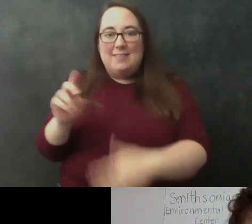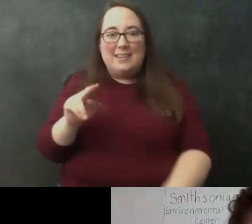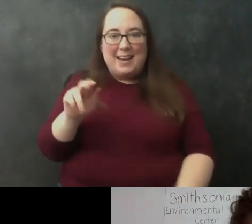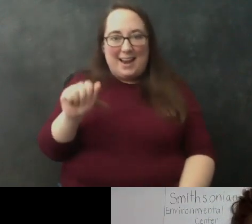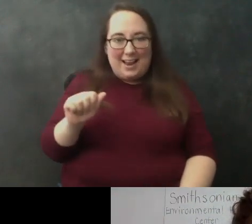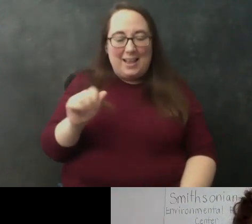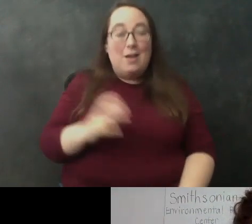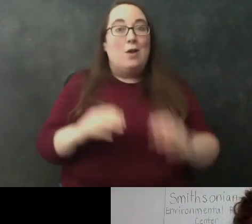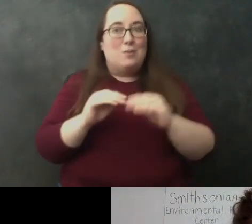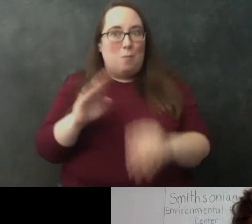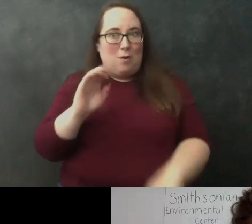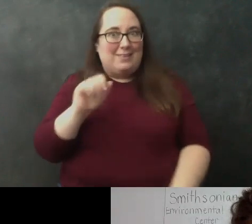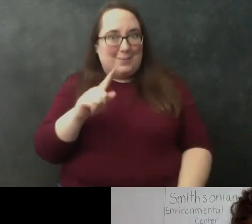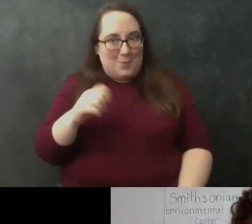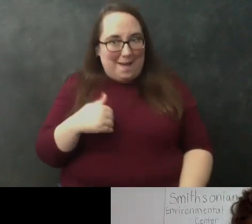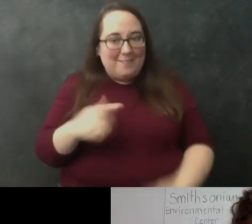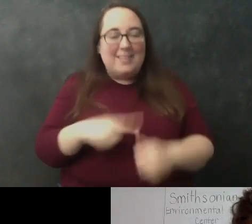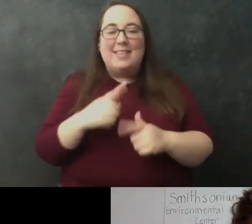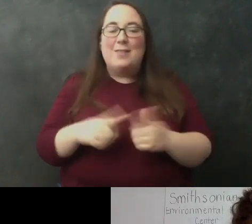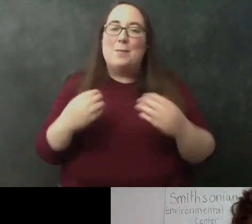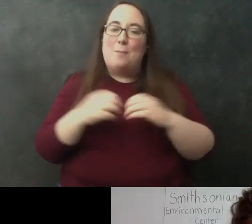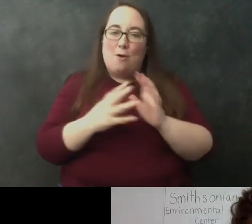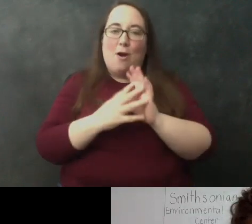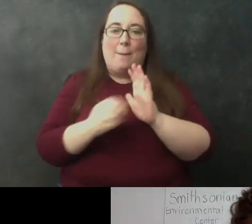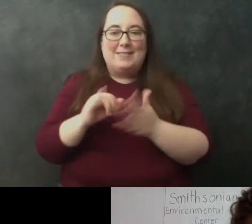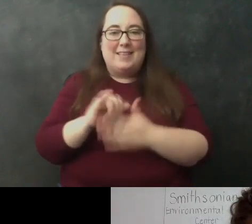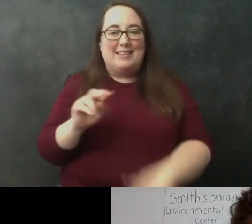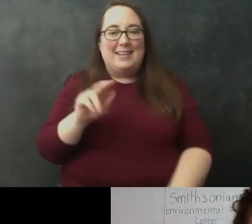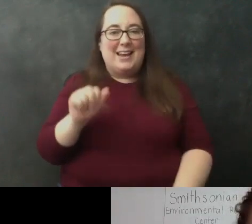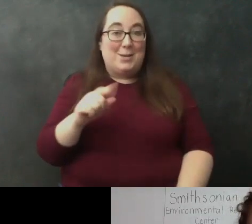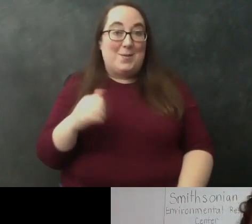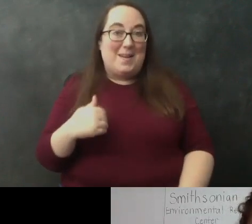the more cells you have then the more copies of that dna that you have